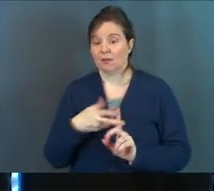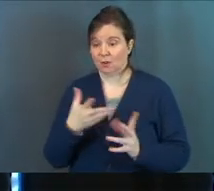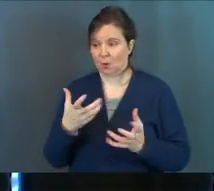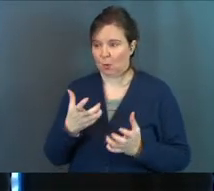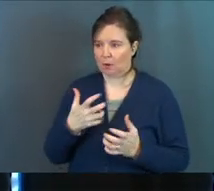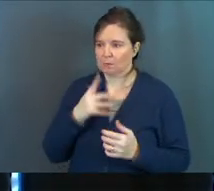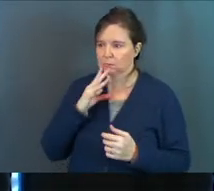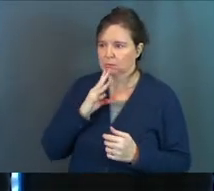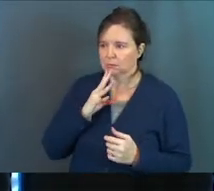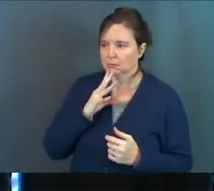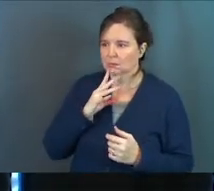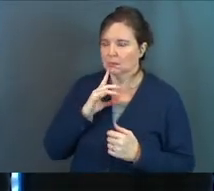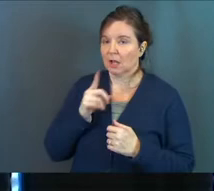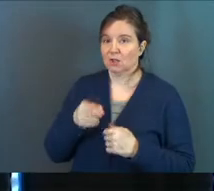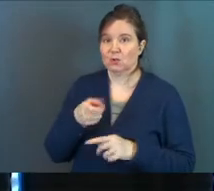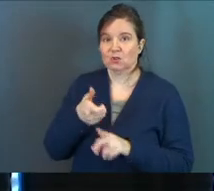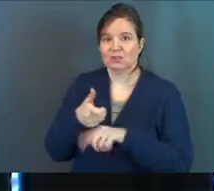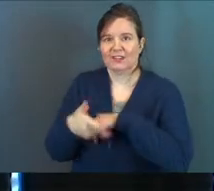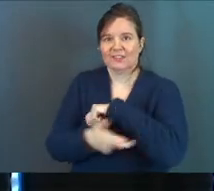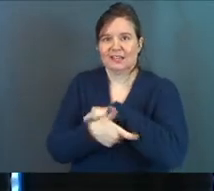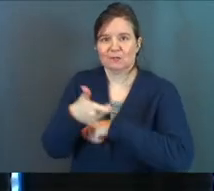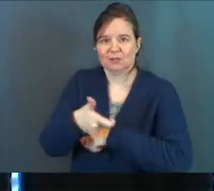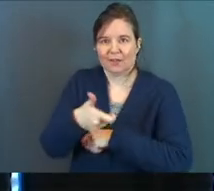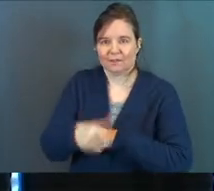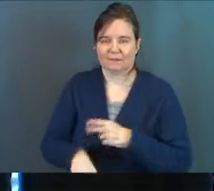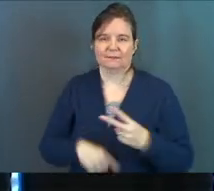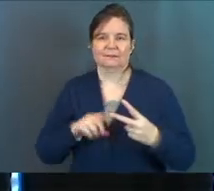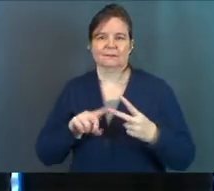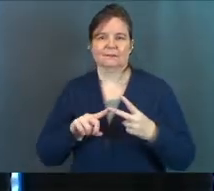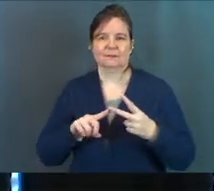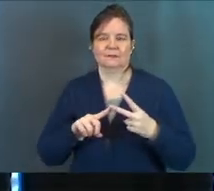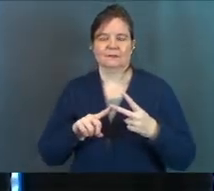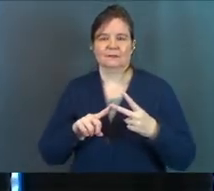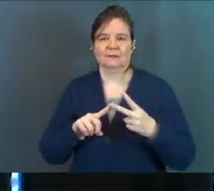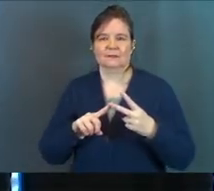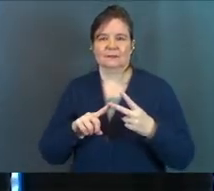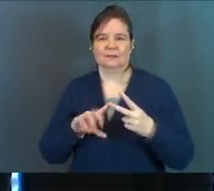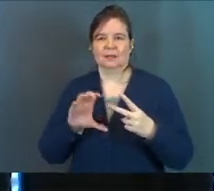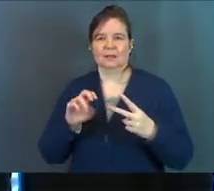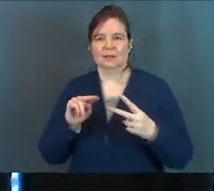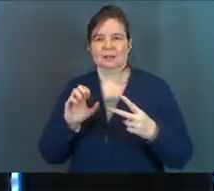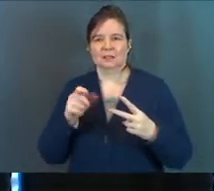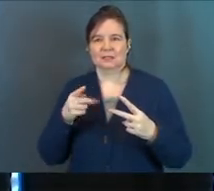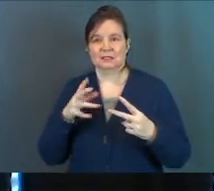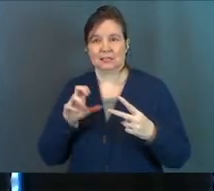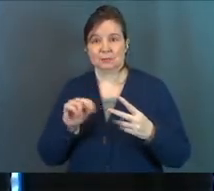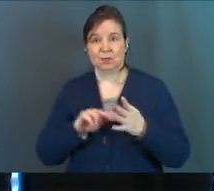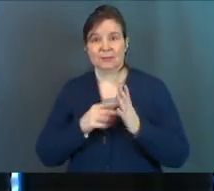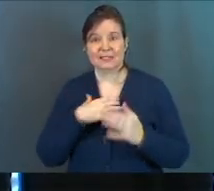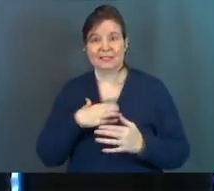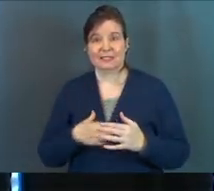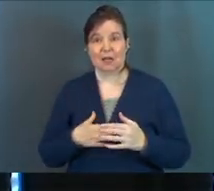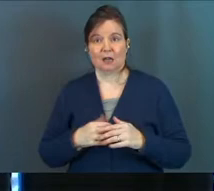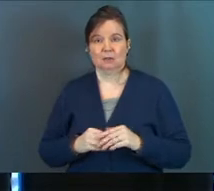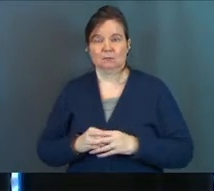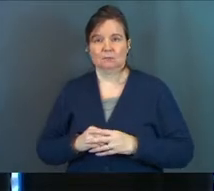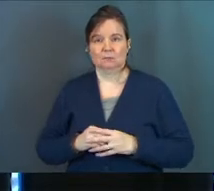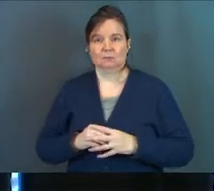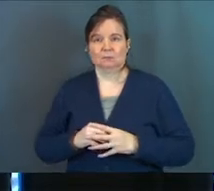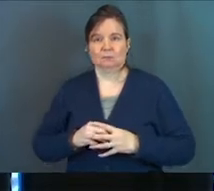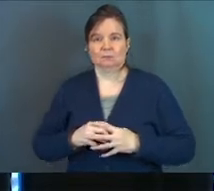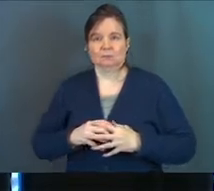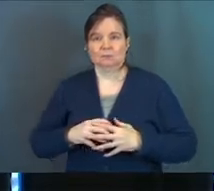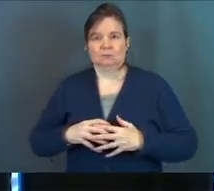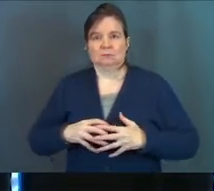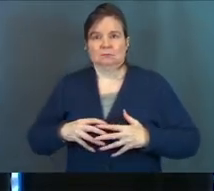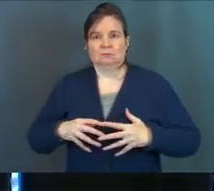want it and you tempt you. Number two, conception. The desire grows inside of you the more that you